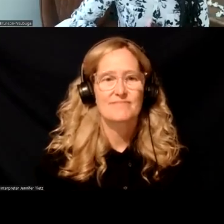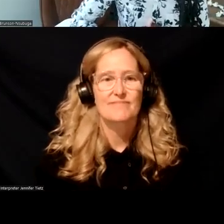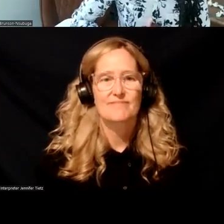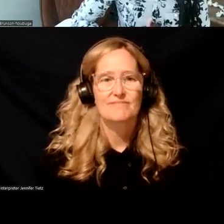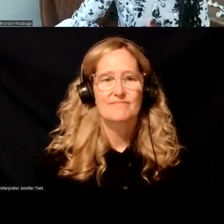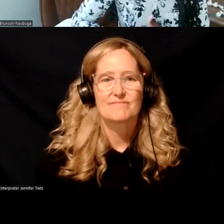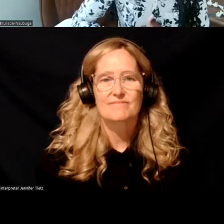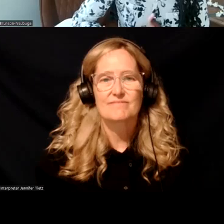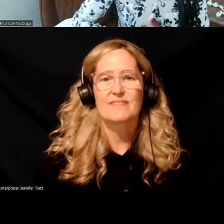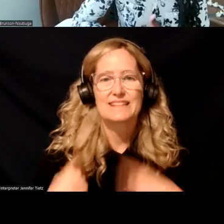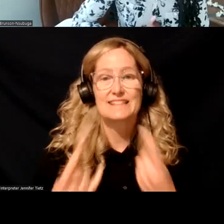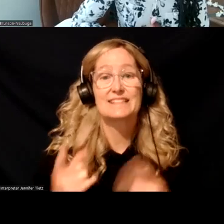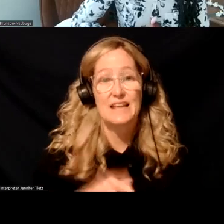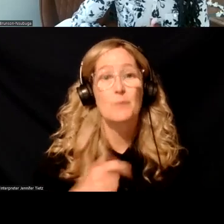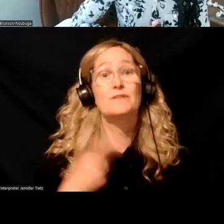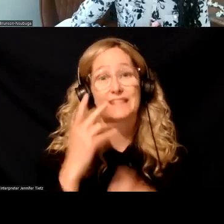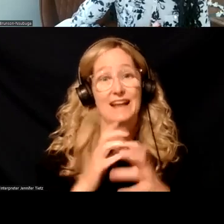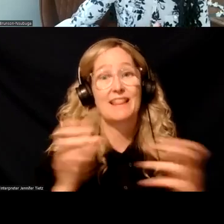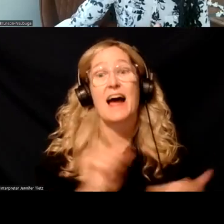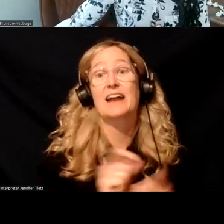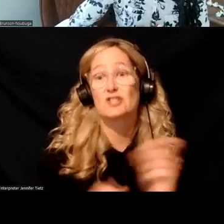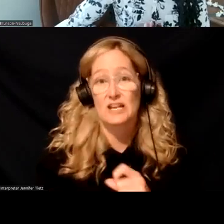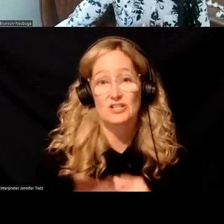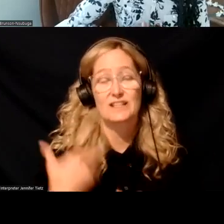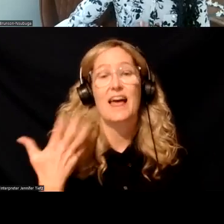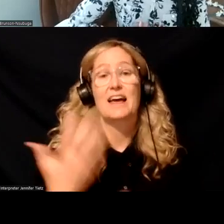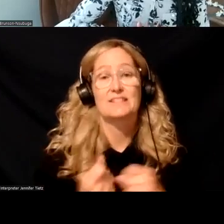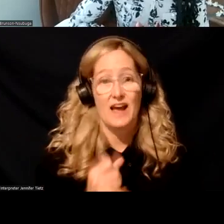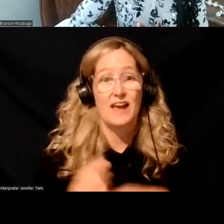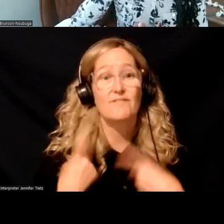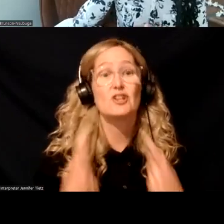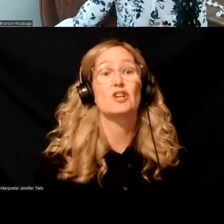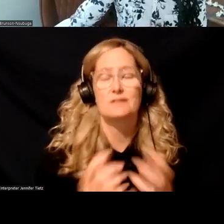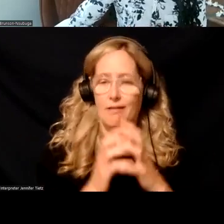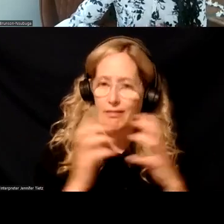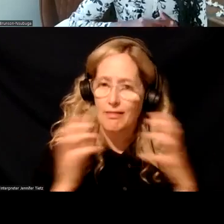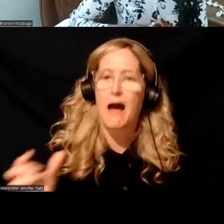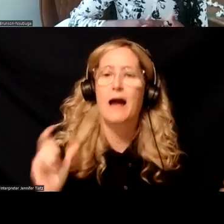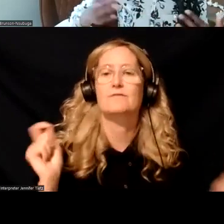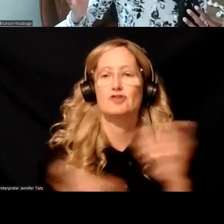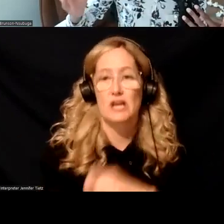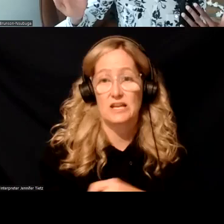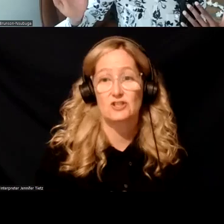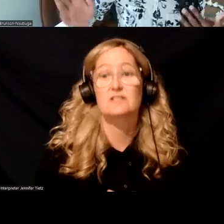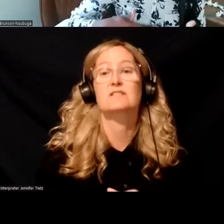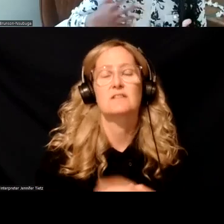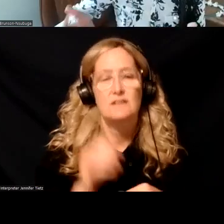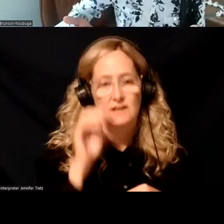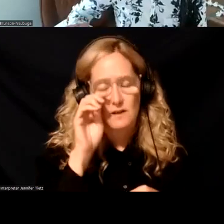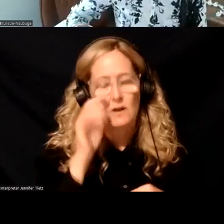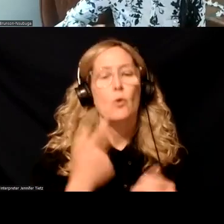But since then, we've seen a lot of changes over the landscape, a lot of changes. Um, as we have